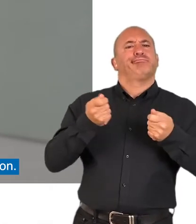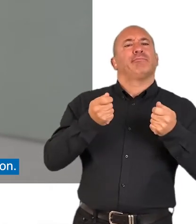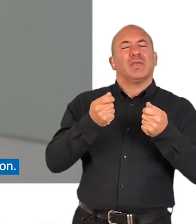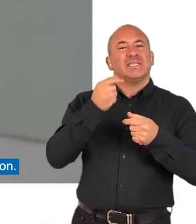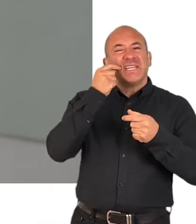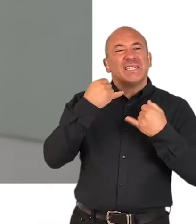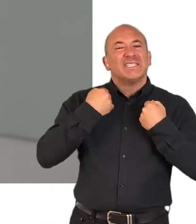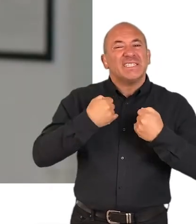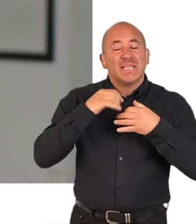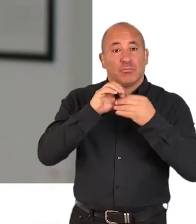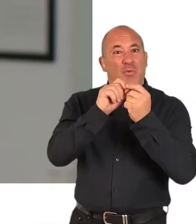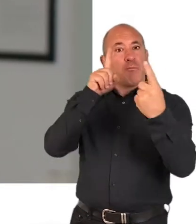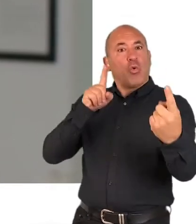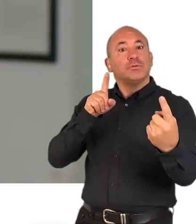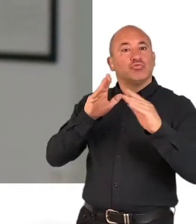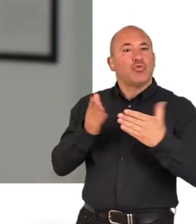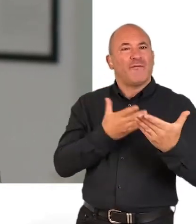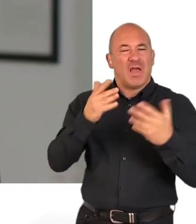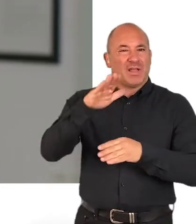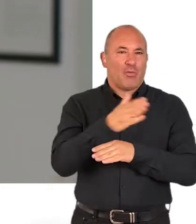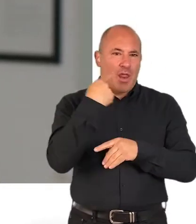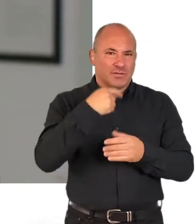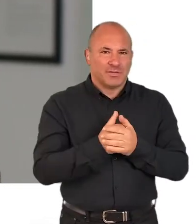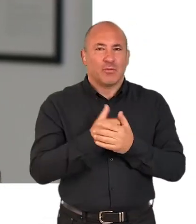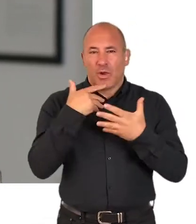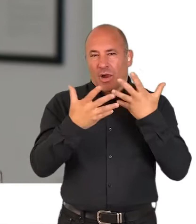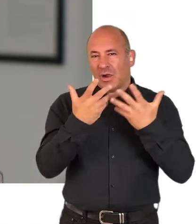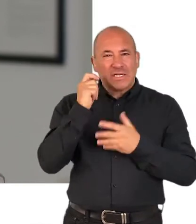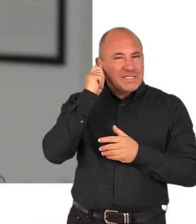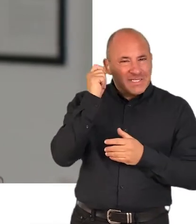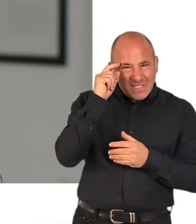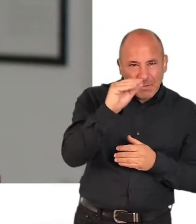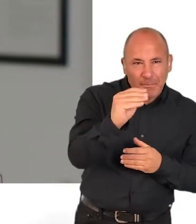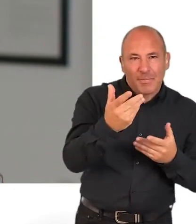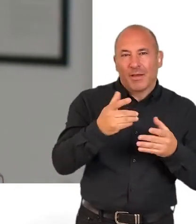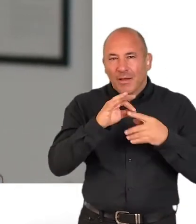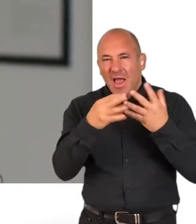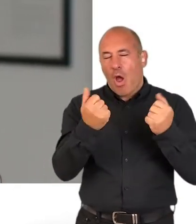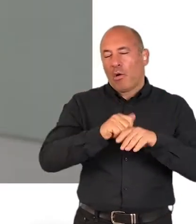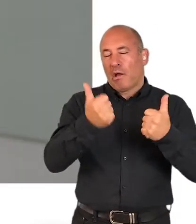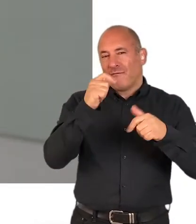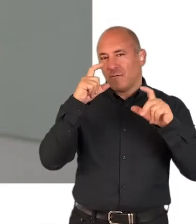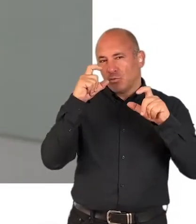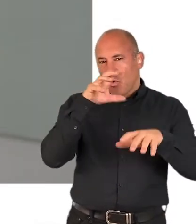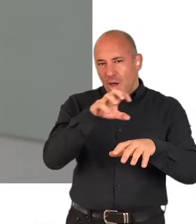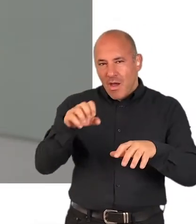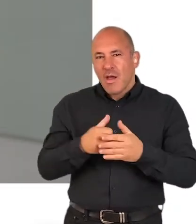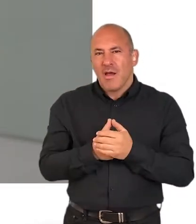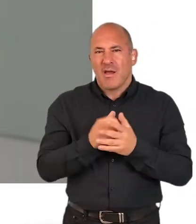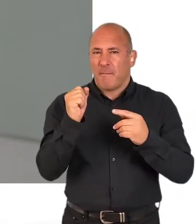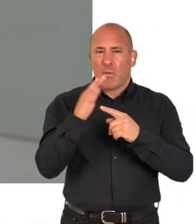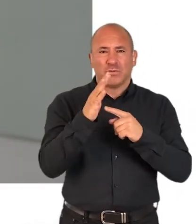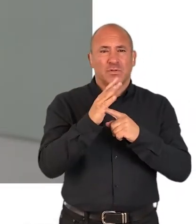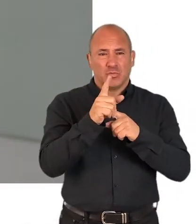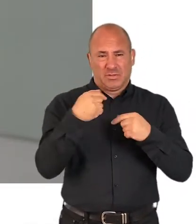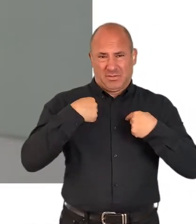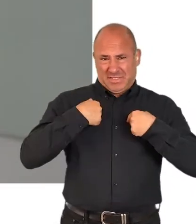South West London. I'm going to give you some tips and tricks for taking a really good quality photograph. It's really important for